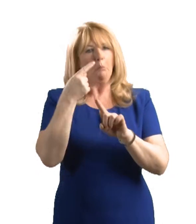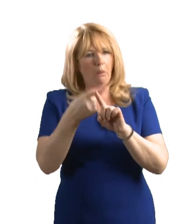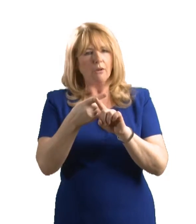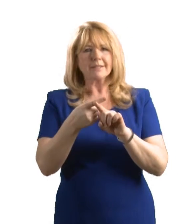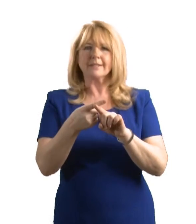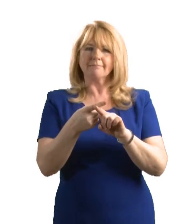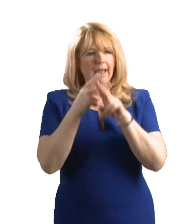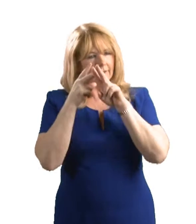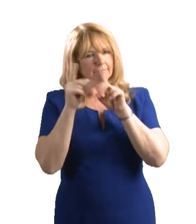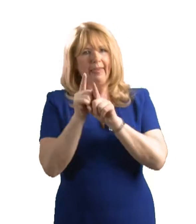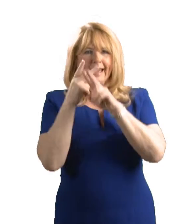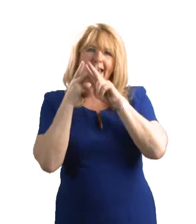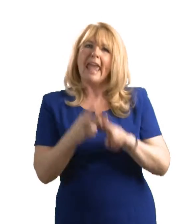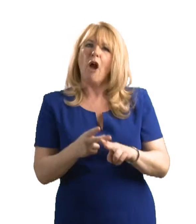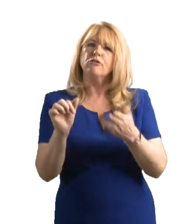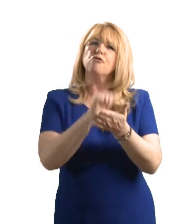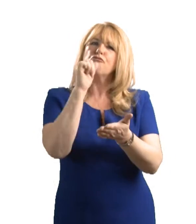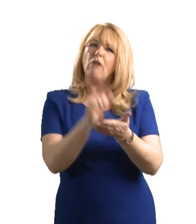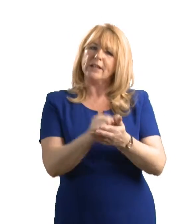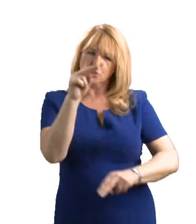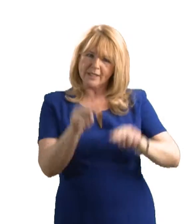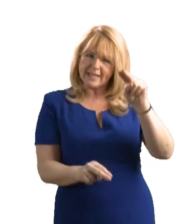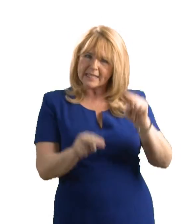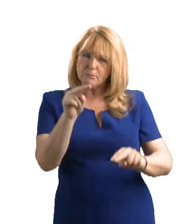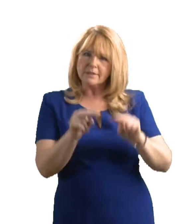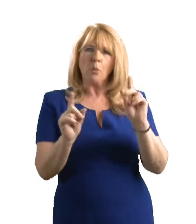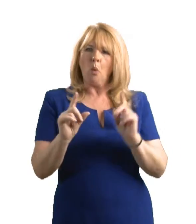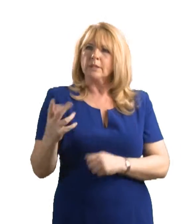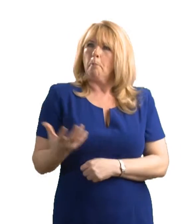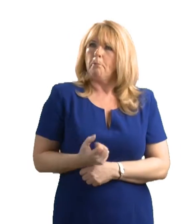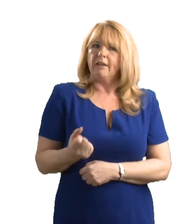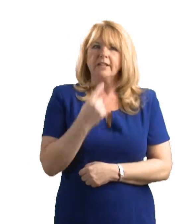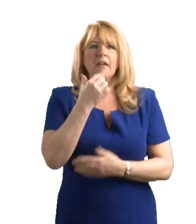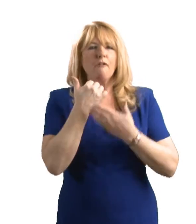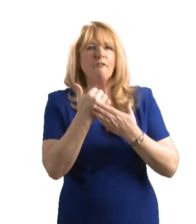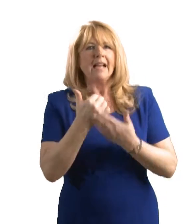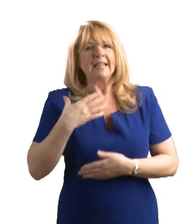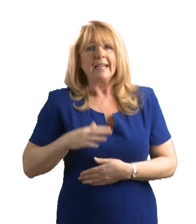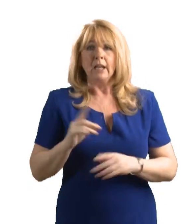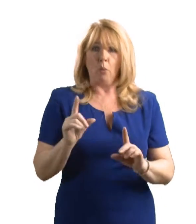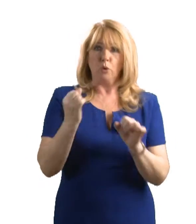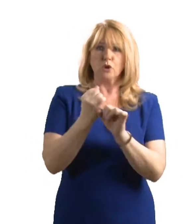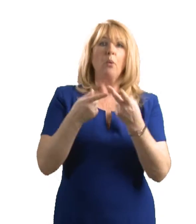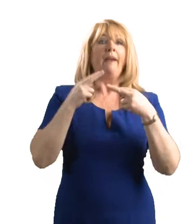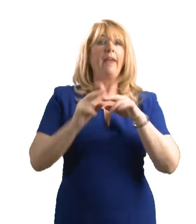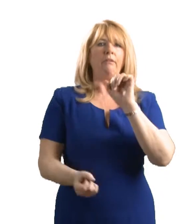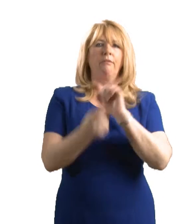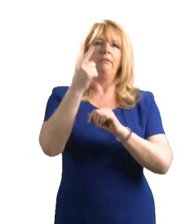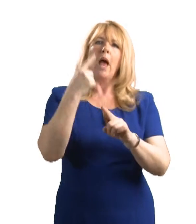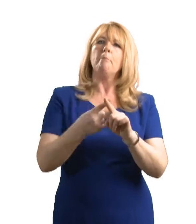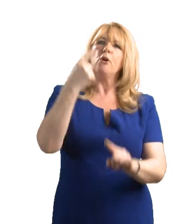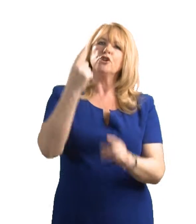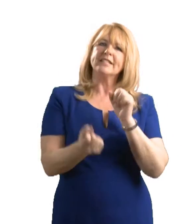and also taking a break from caring. Referrals can be made via the community mental health teams, a consultant